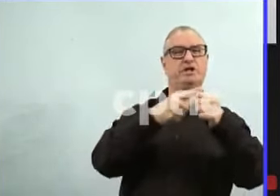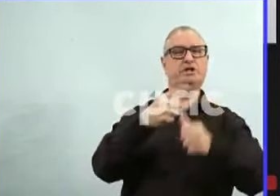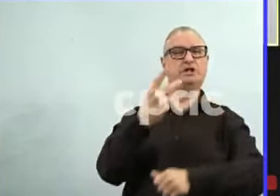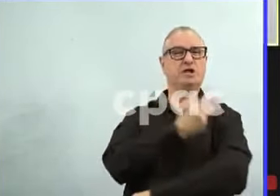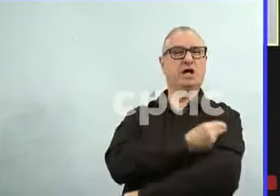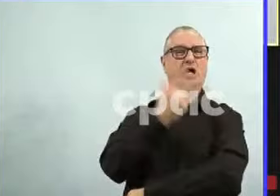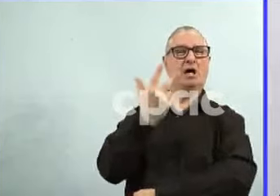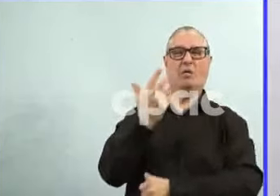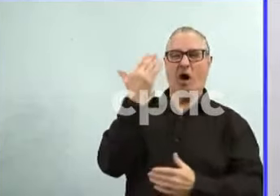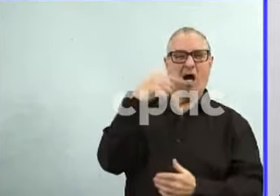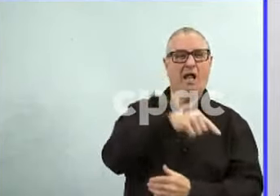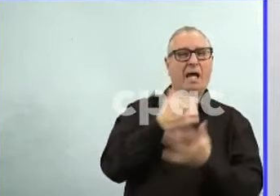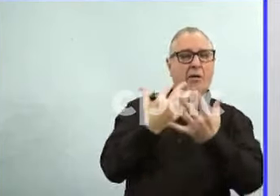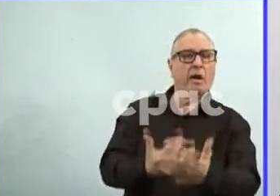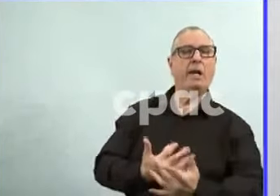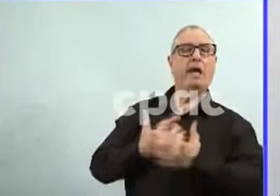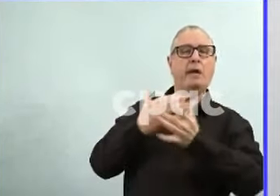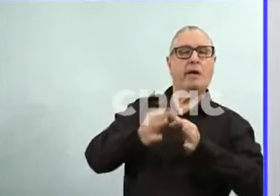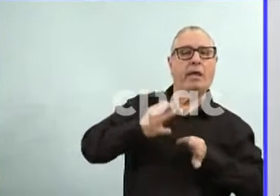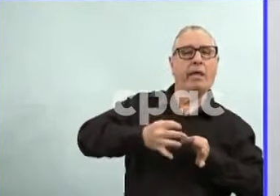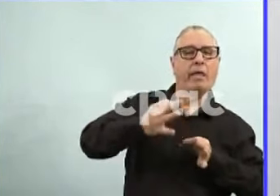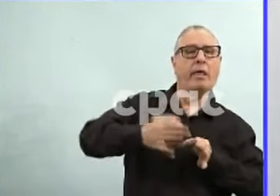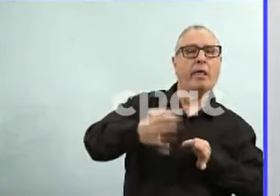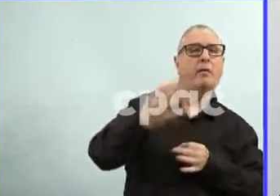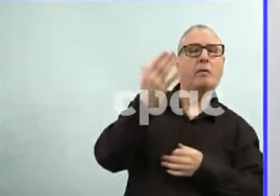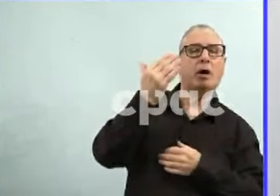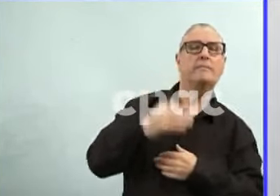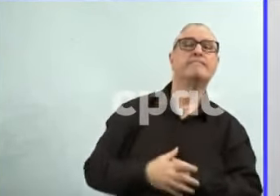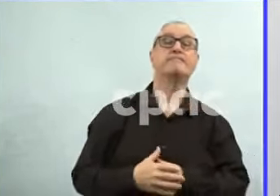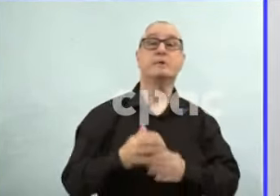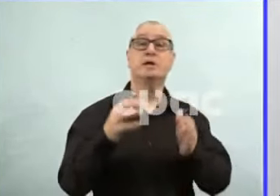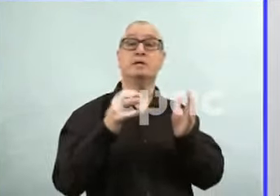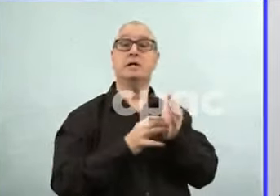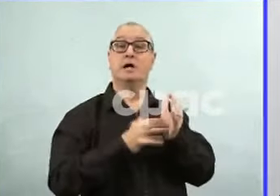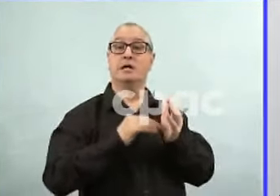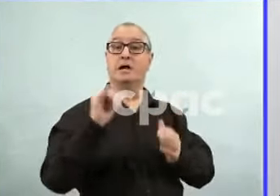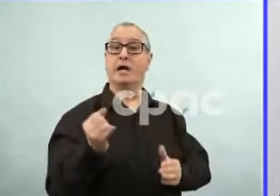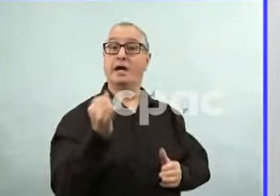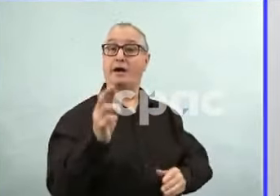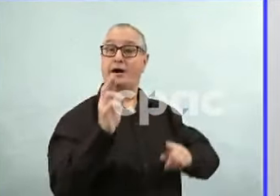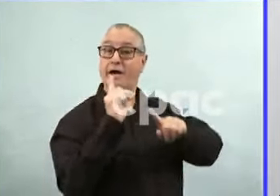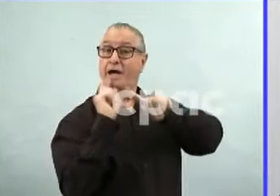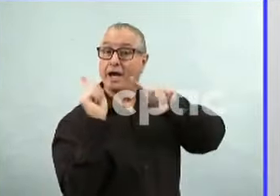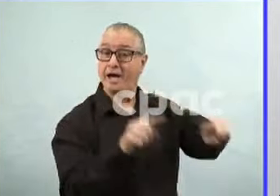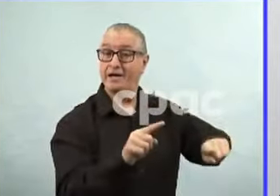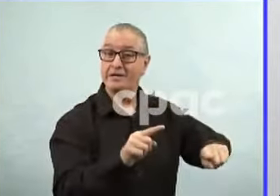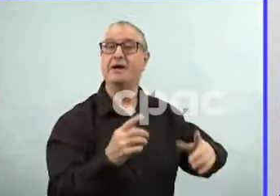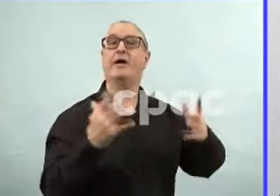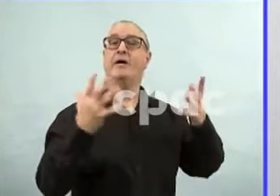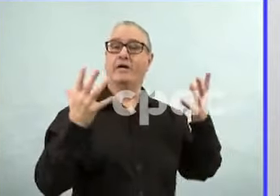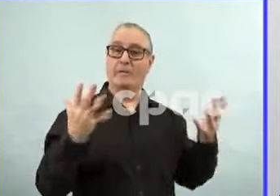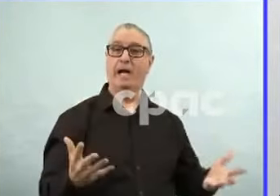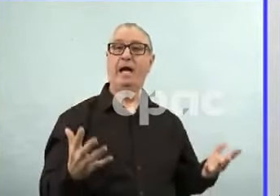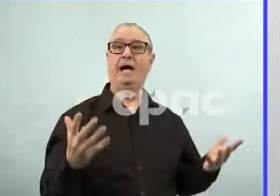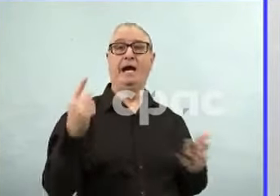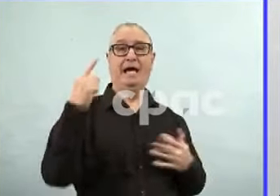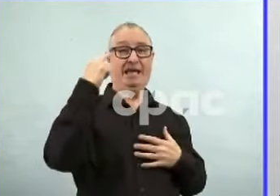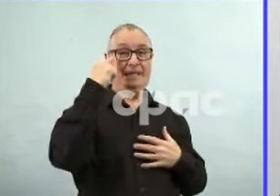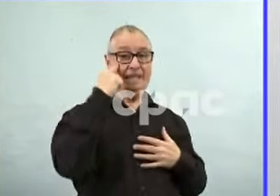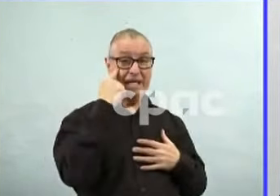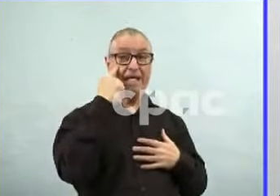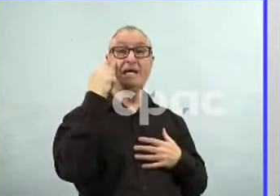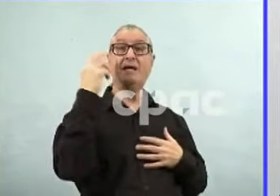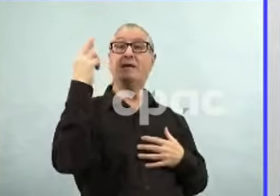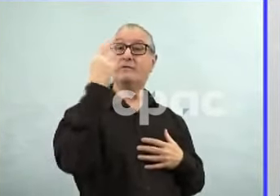Well, I think for some people, that really builds on what I was talking about today in that they wanted to see